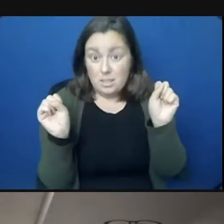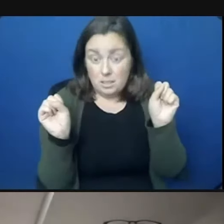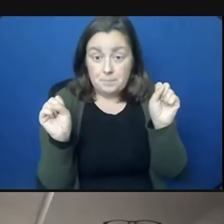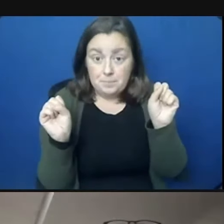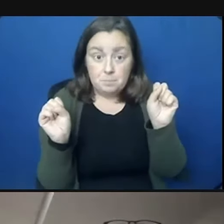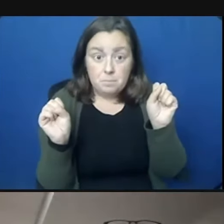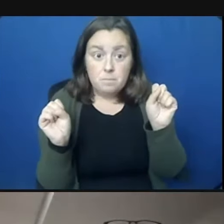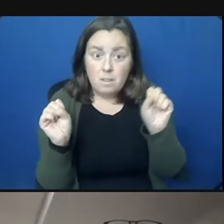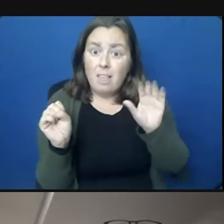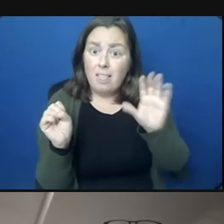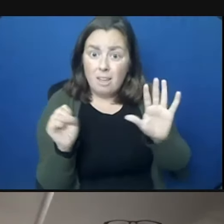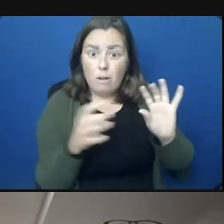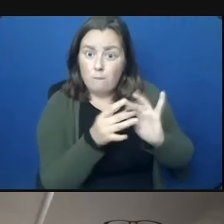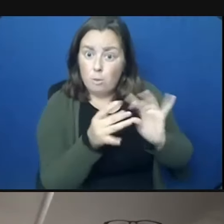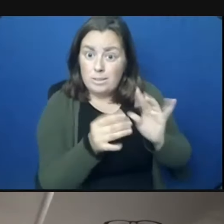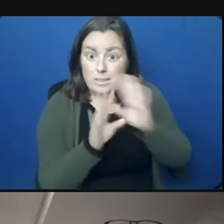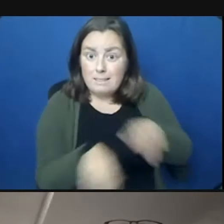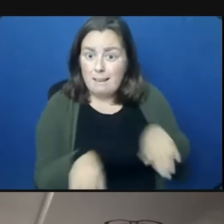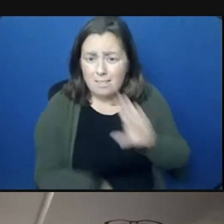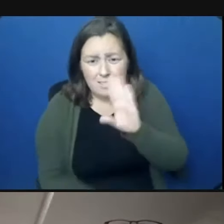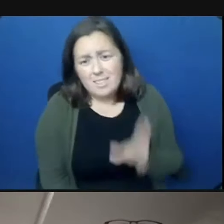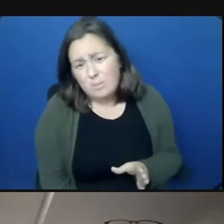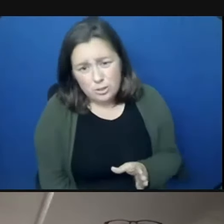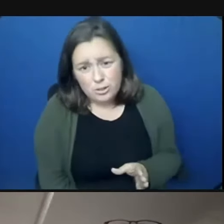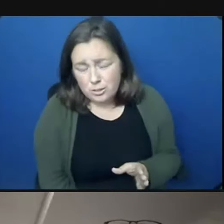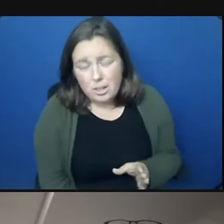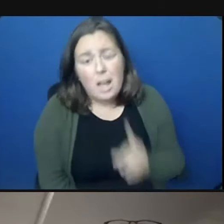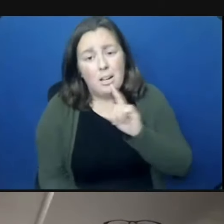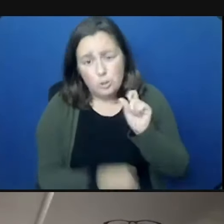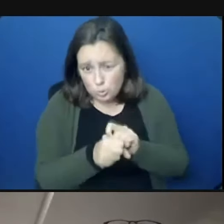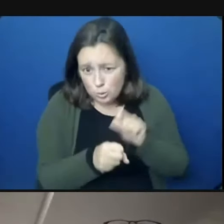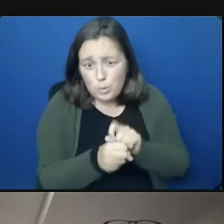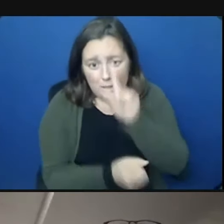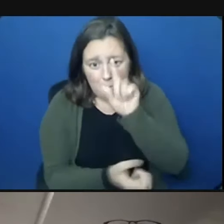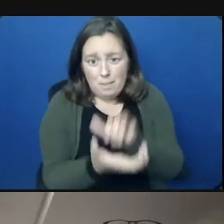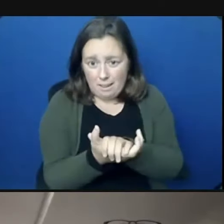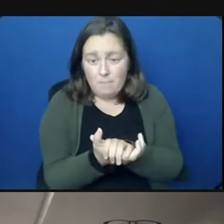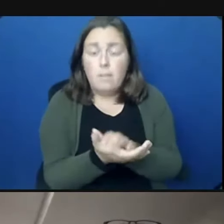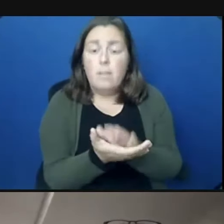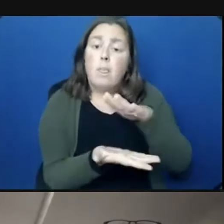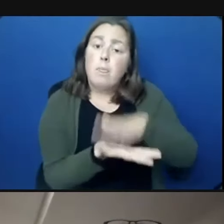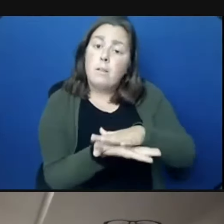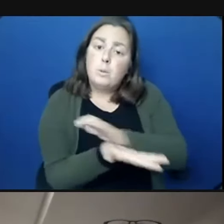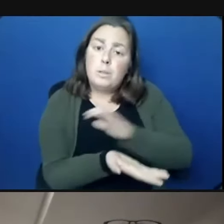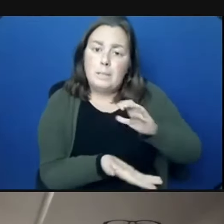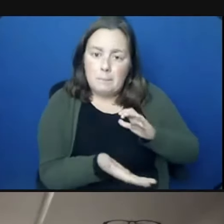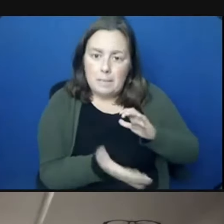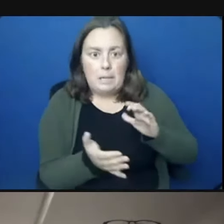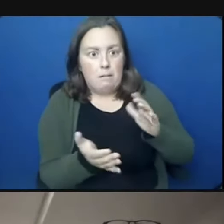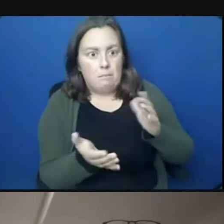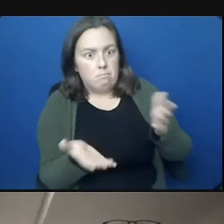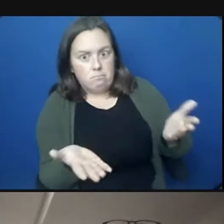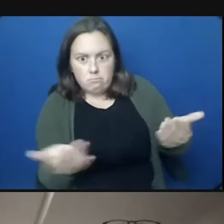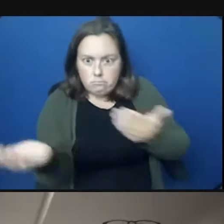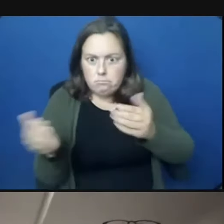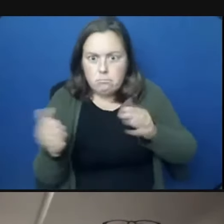Their voices have never been silent. I truly believe the school committee gave the ample opportunity for all